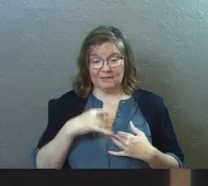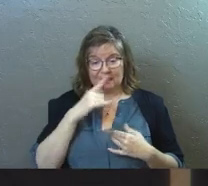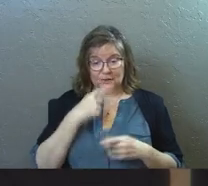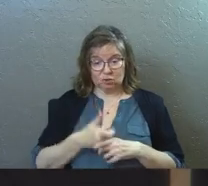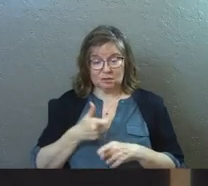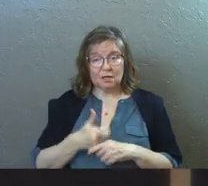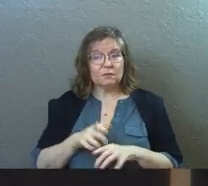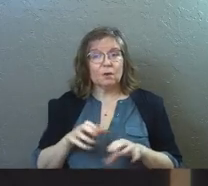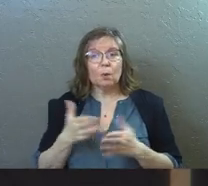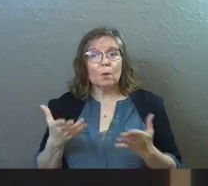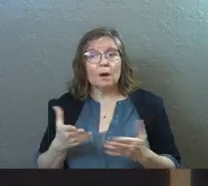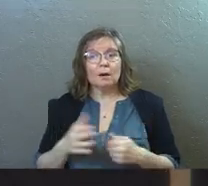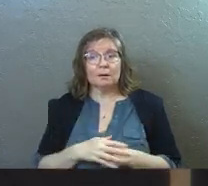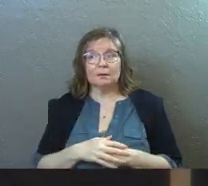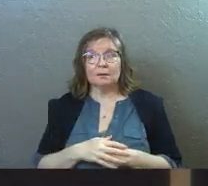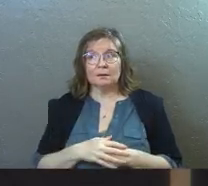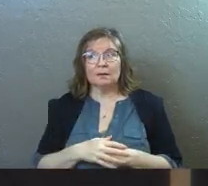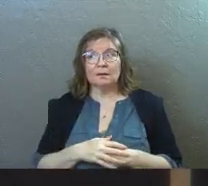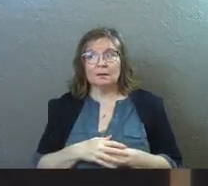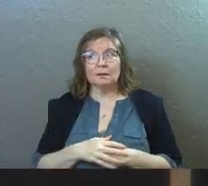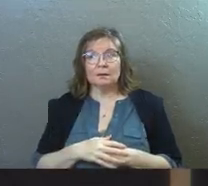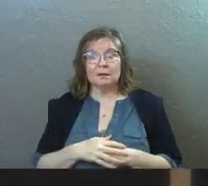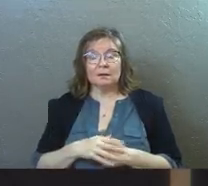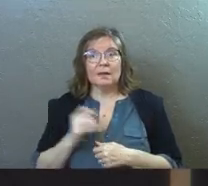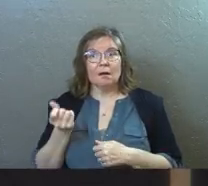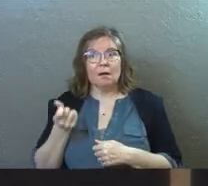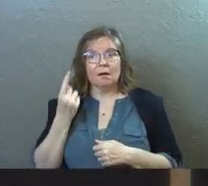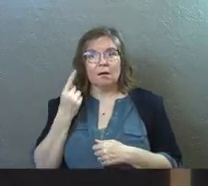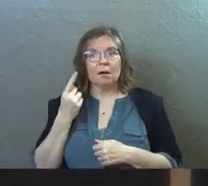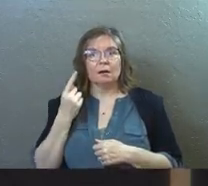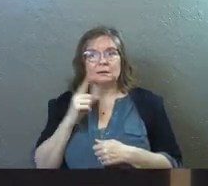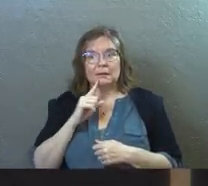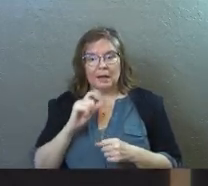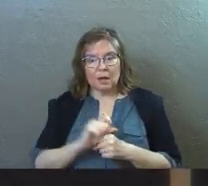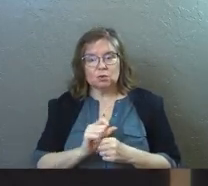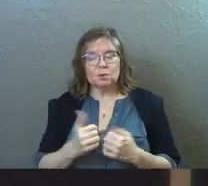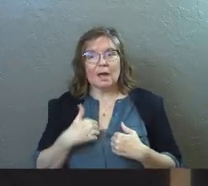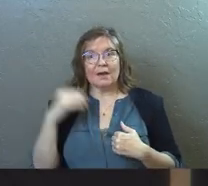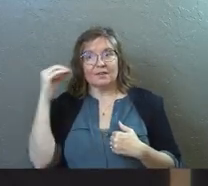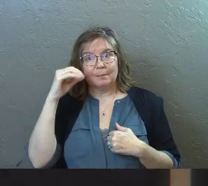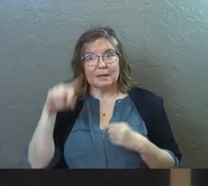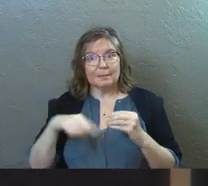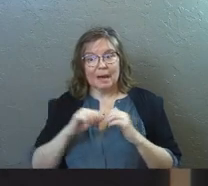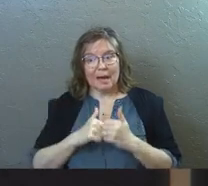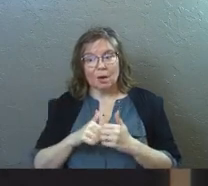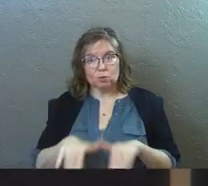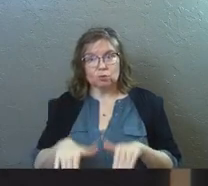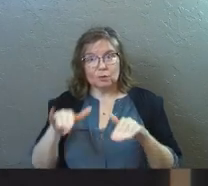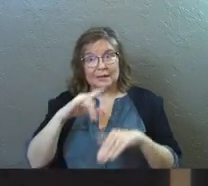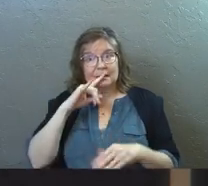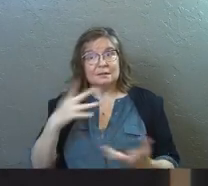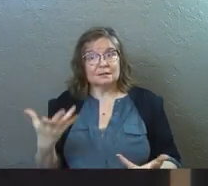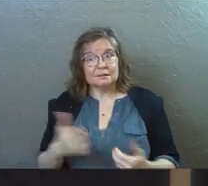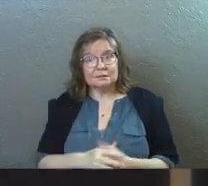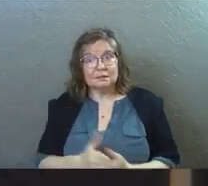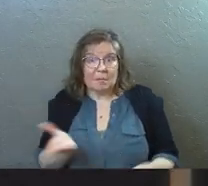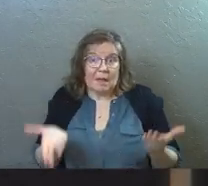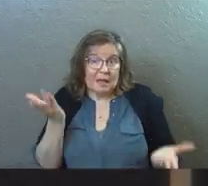own that does what? That builds the muscle structure in you to actually have an opinion on something. Maybe.